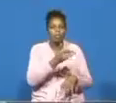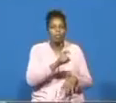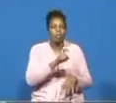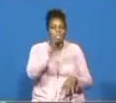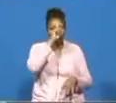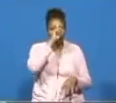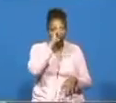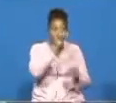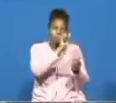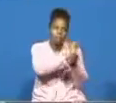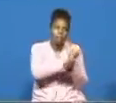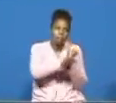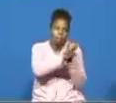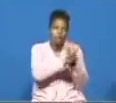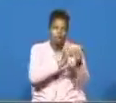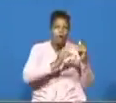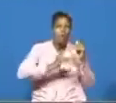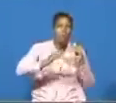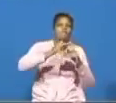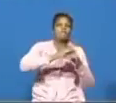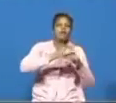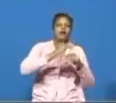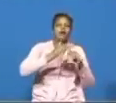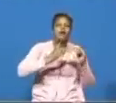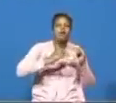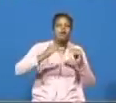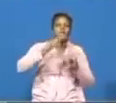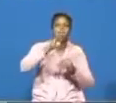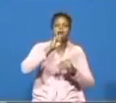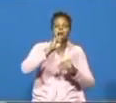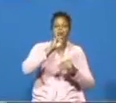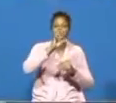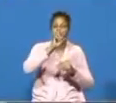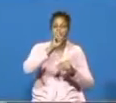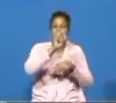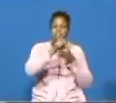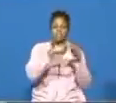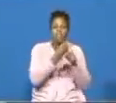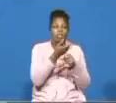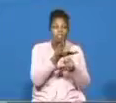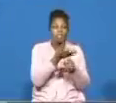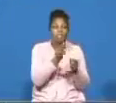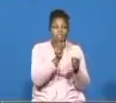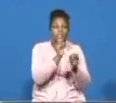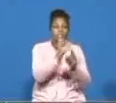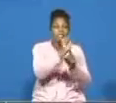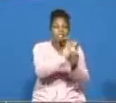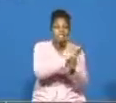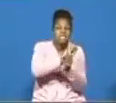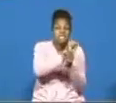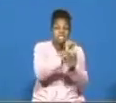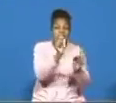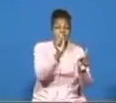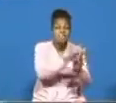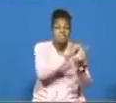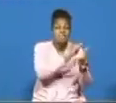430 years yes they were enslaved they were abused they were